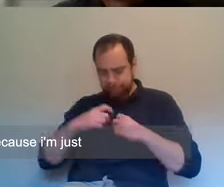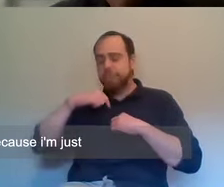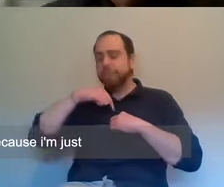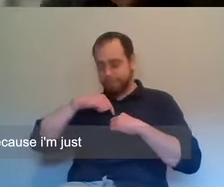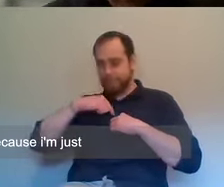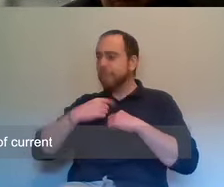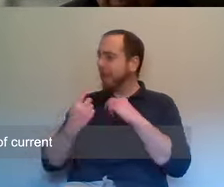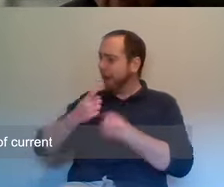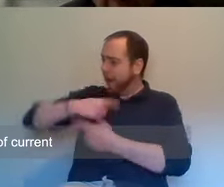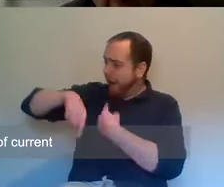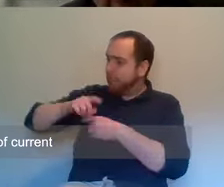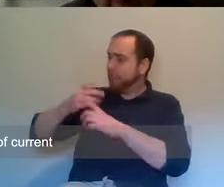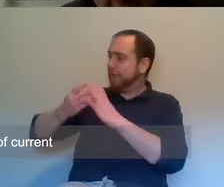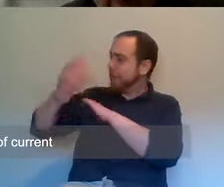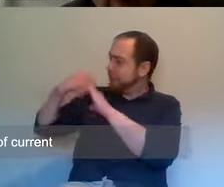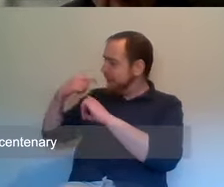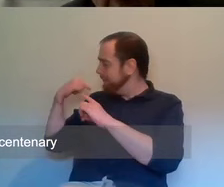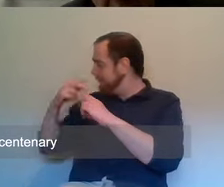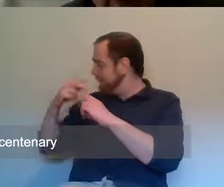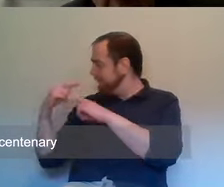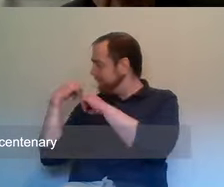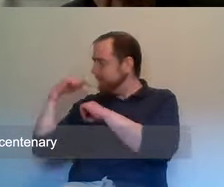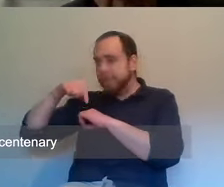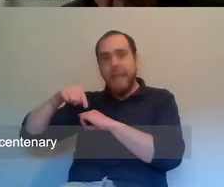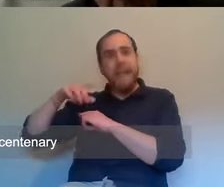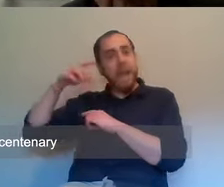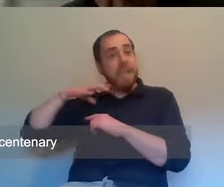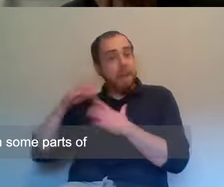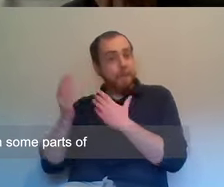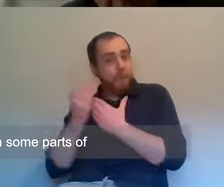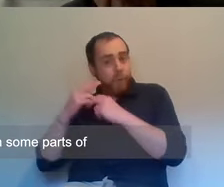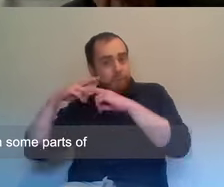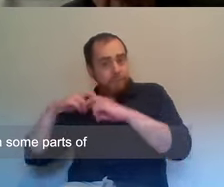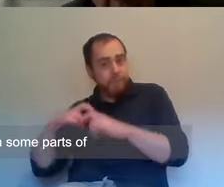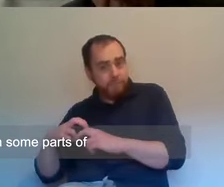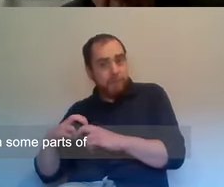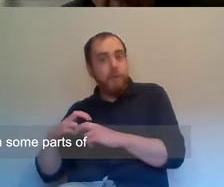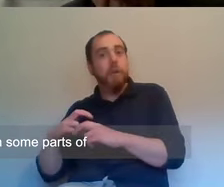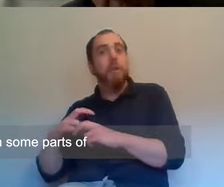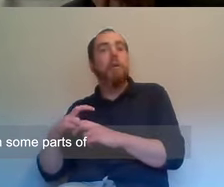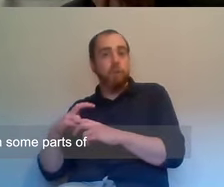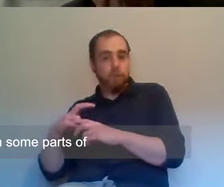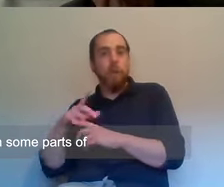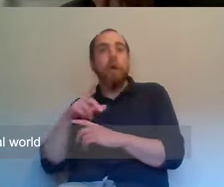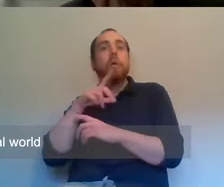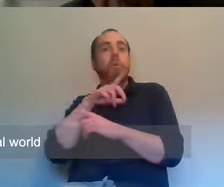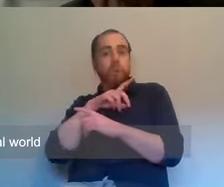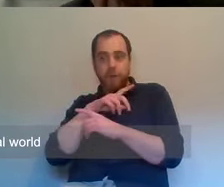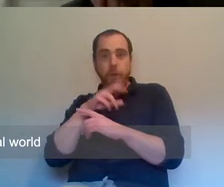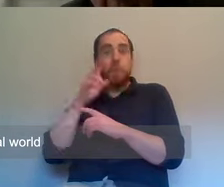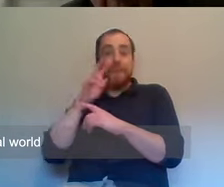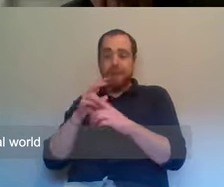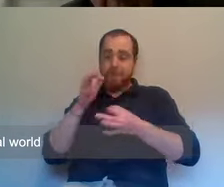just thinking of the sort of current atmosphere around centenary doesn't seem that great in some parts of our kind of political world.